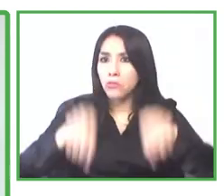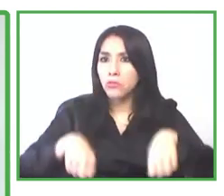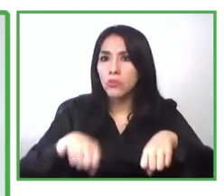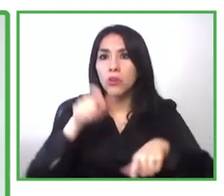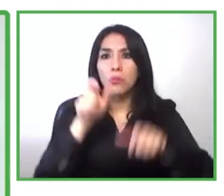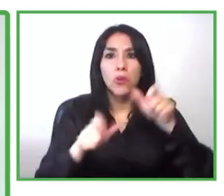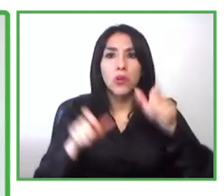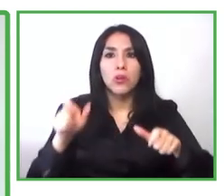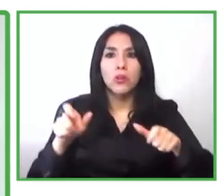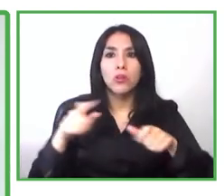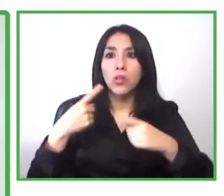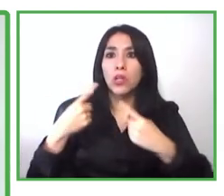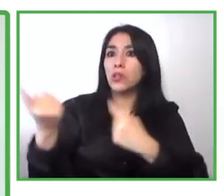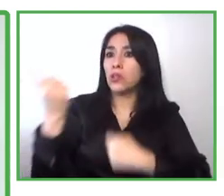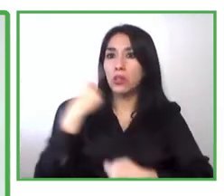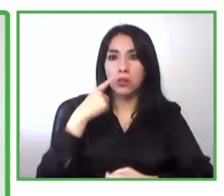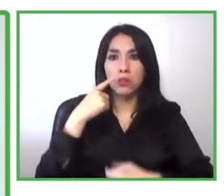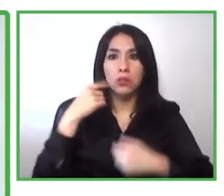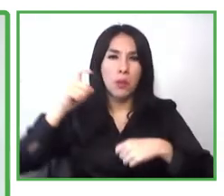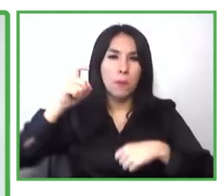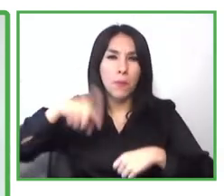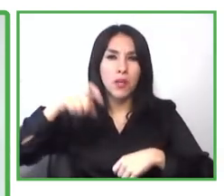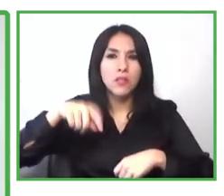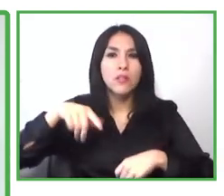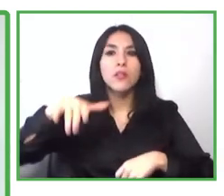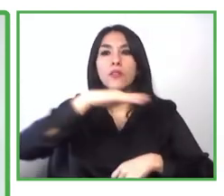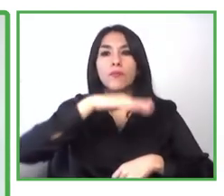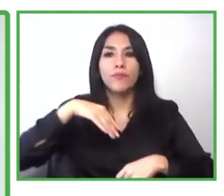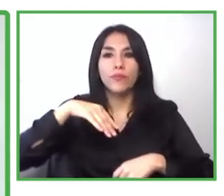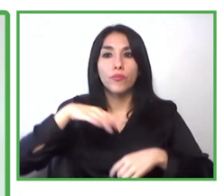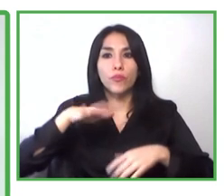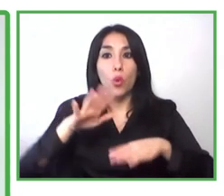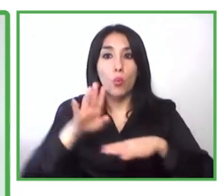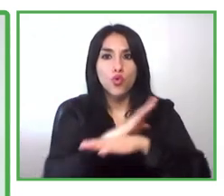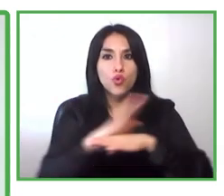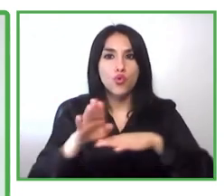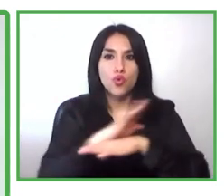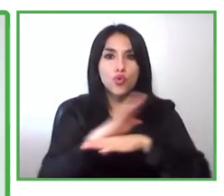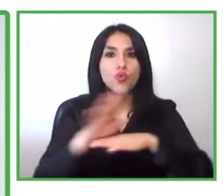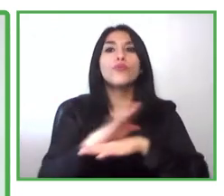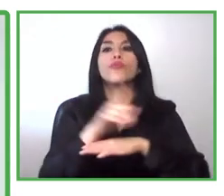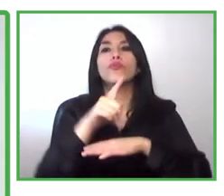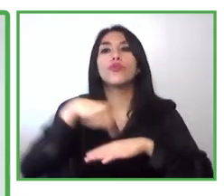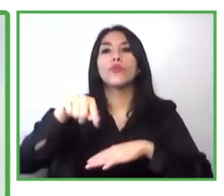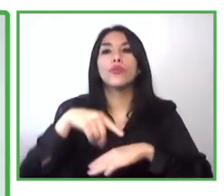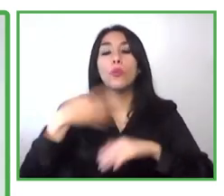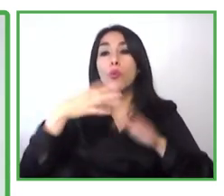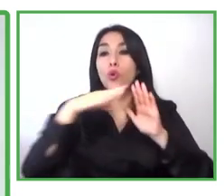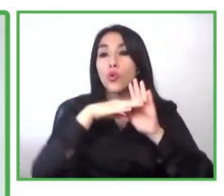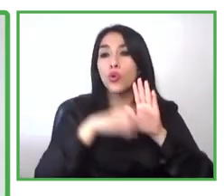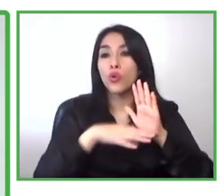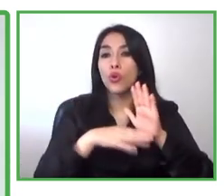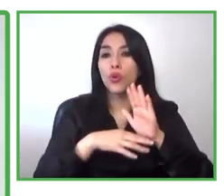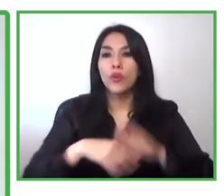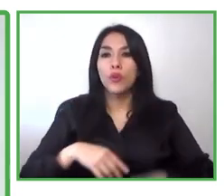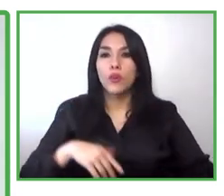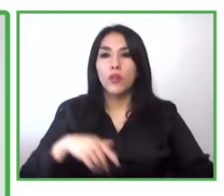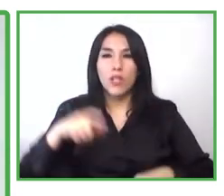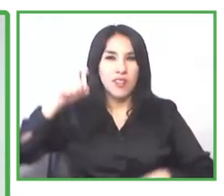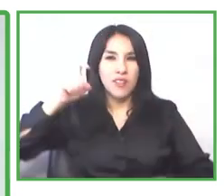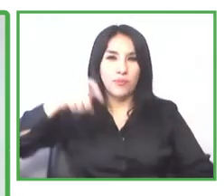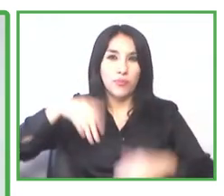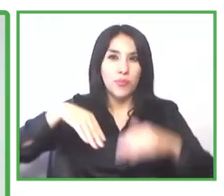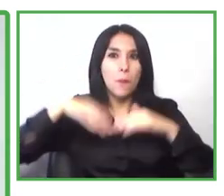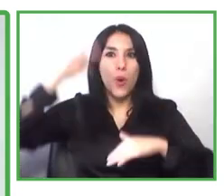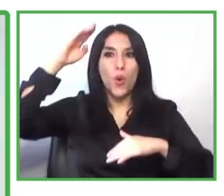the labor market and entrepreneurship. And that is at least more for needs and more entrepreneurship